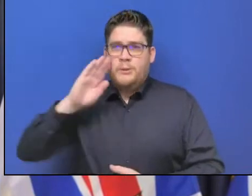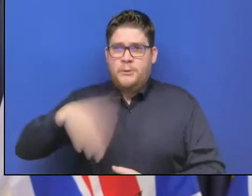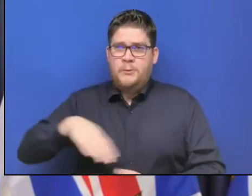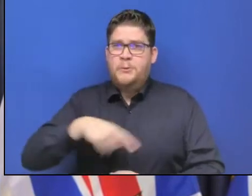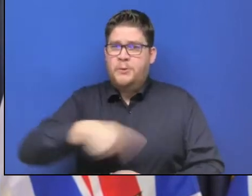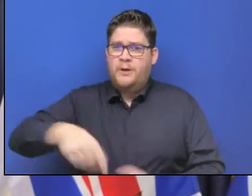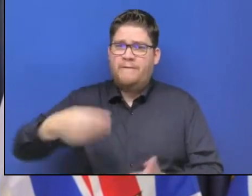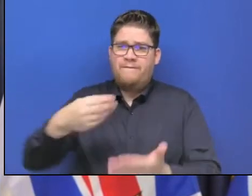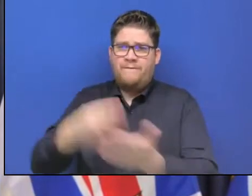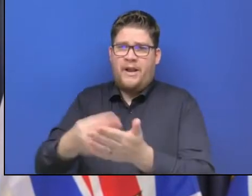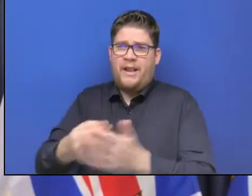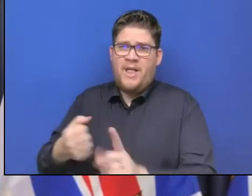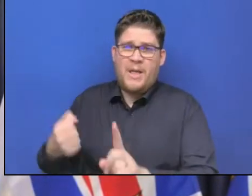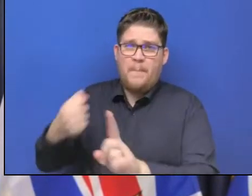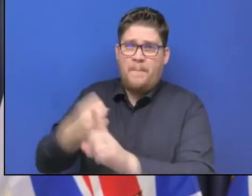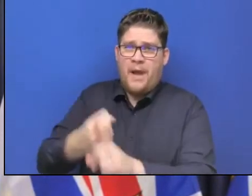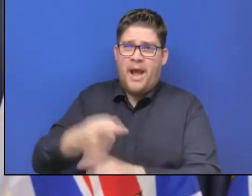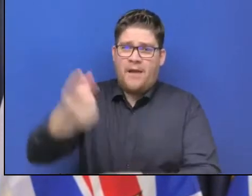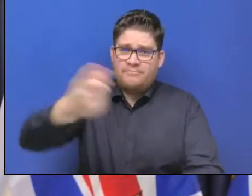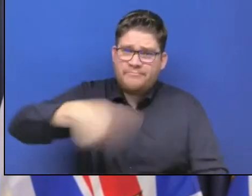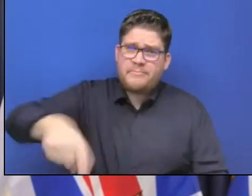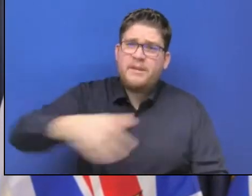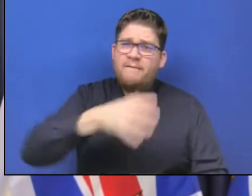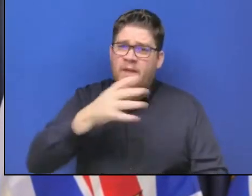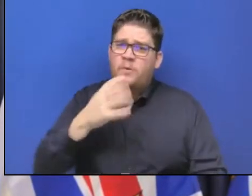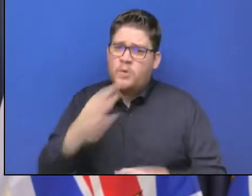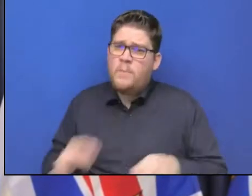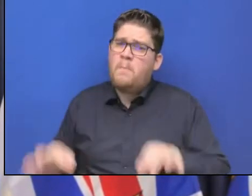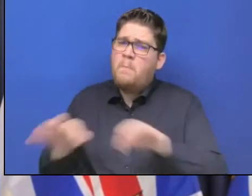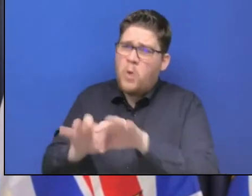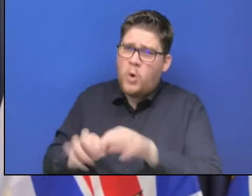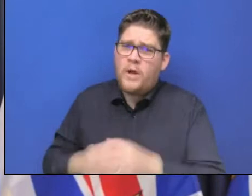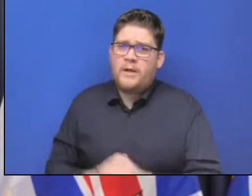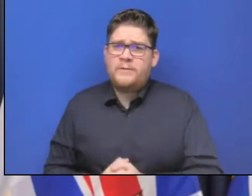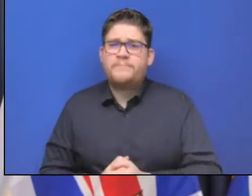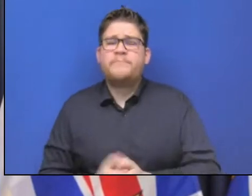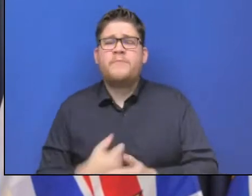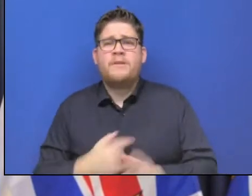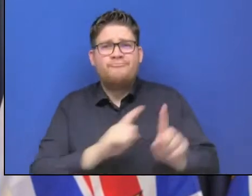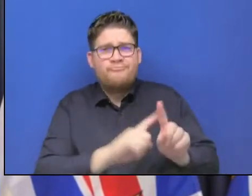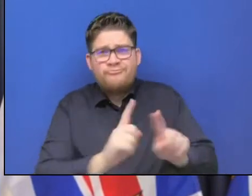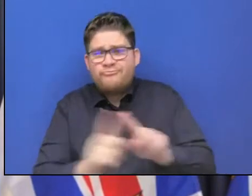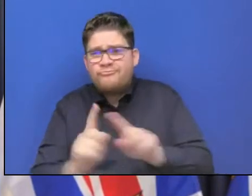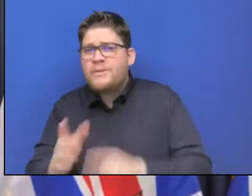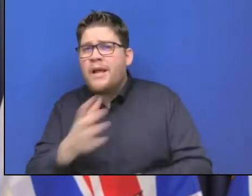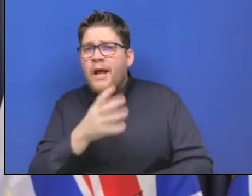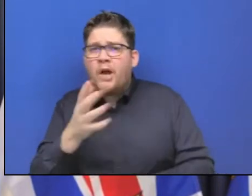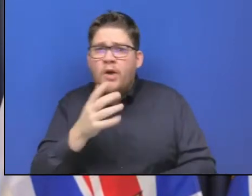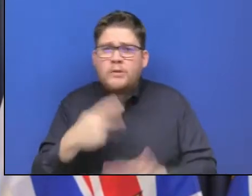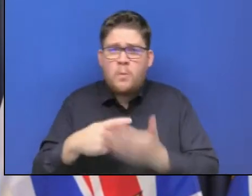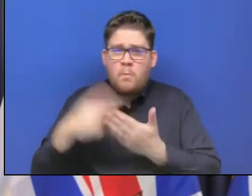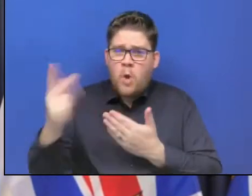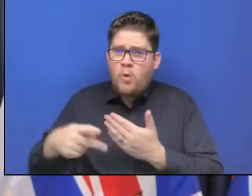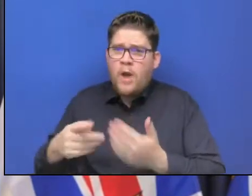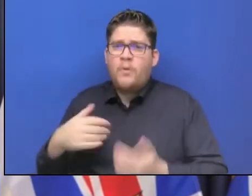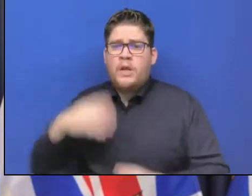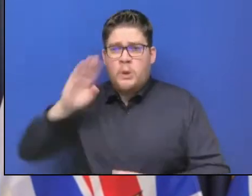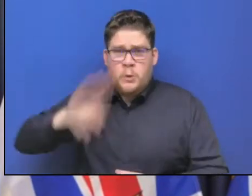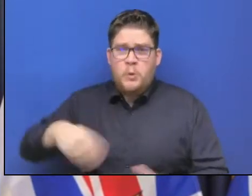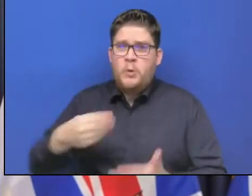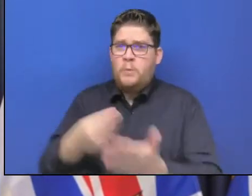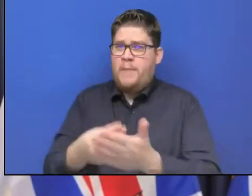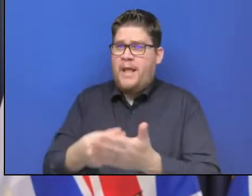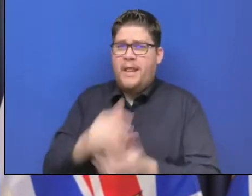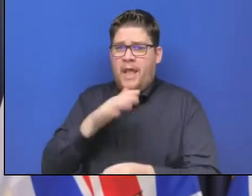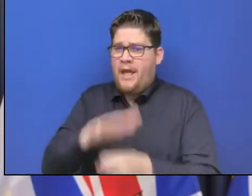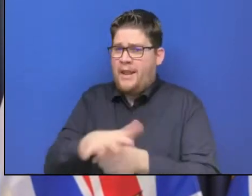said, there are agricultural programs in place, but we also know there are gaps. That is why, particularly given the nature of this